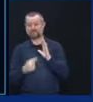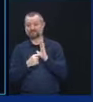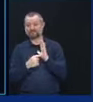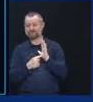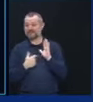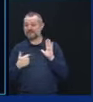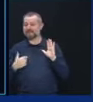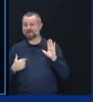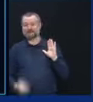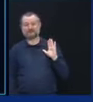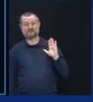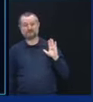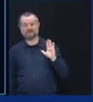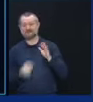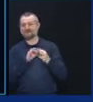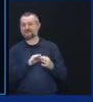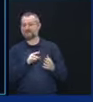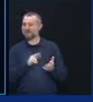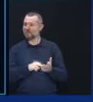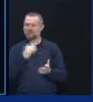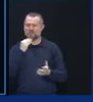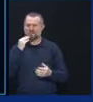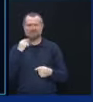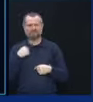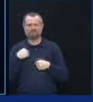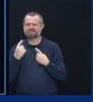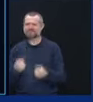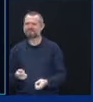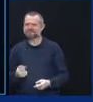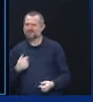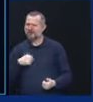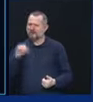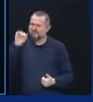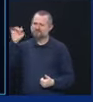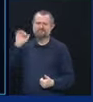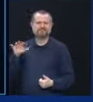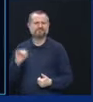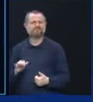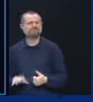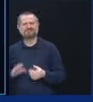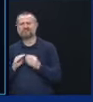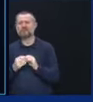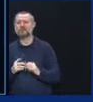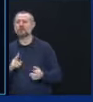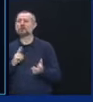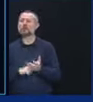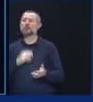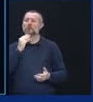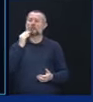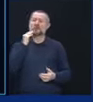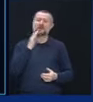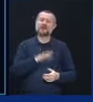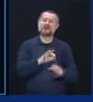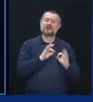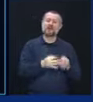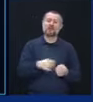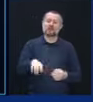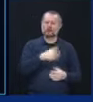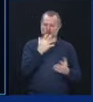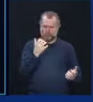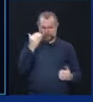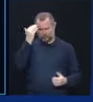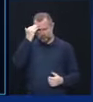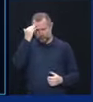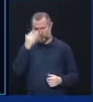gone all through this terrible situation with the facts. And there are facts that I want nursing home families to know specifically.